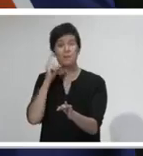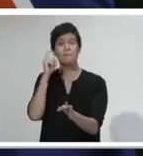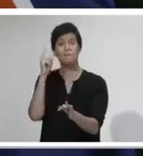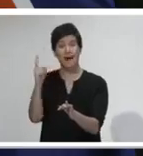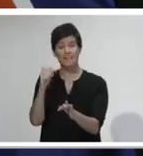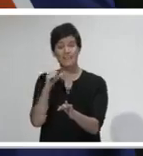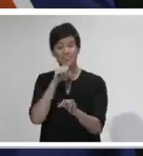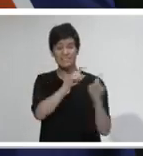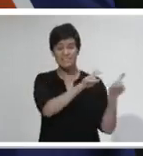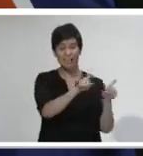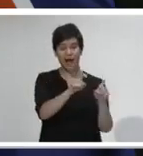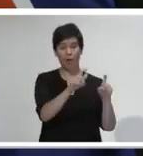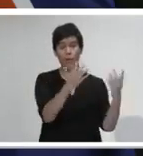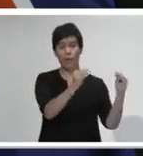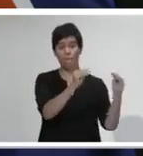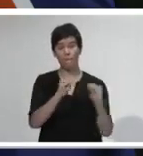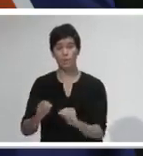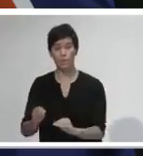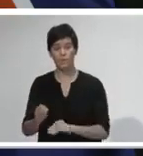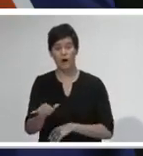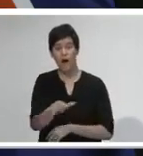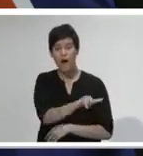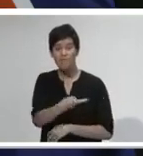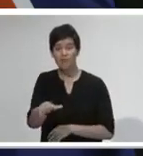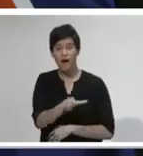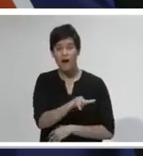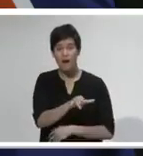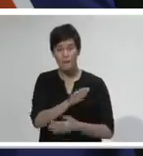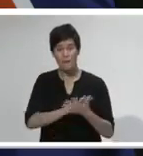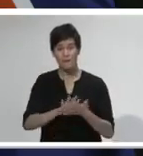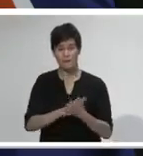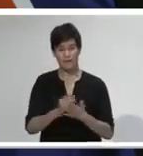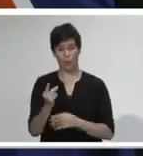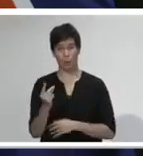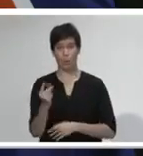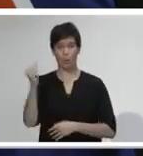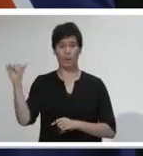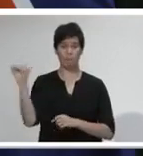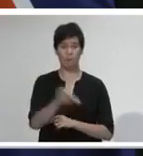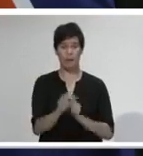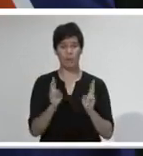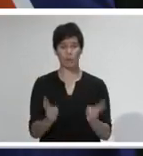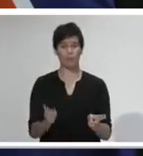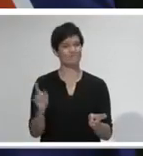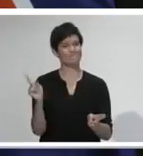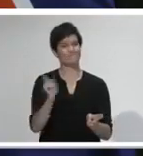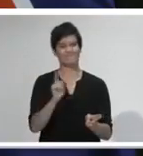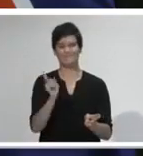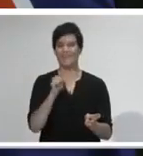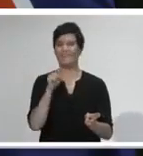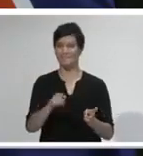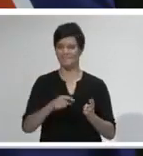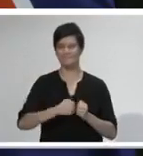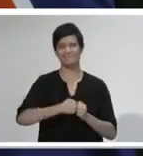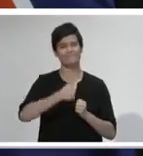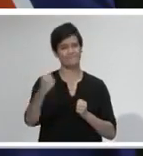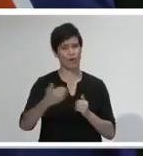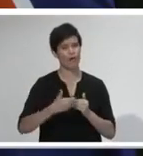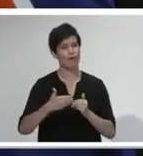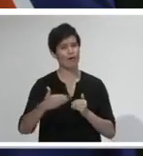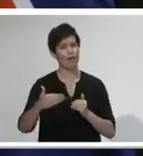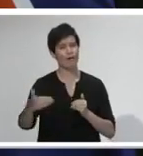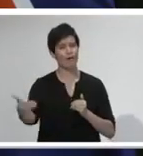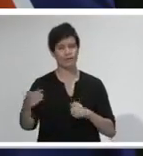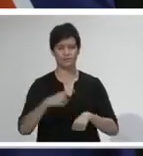project for us all. A move to Alert Level 3, whenever it comes, is not a return to pre-COVID-19